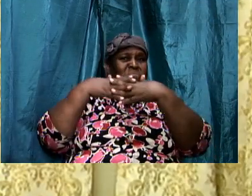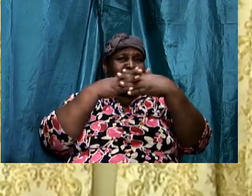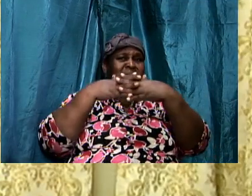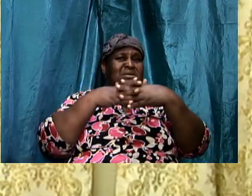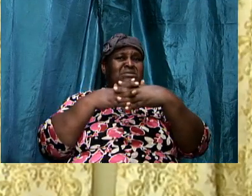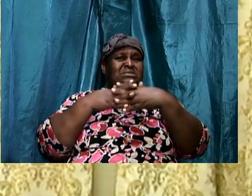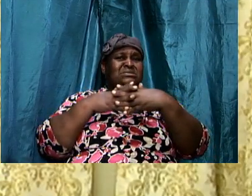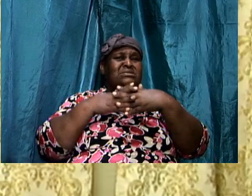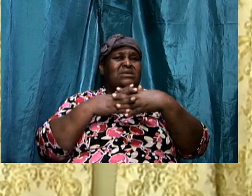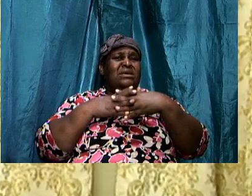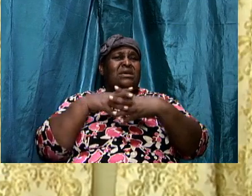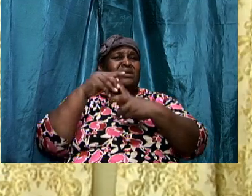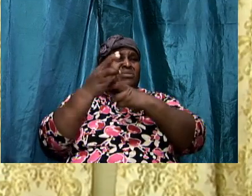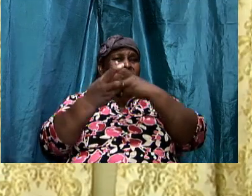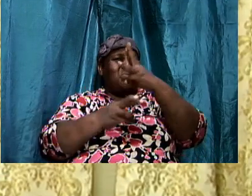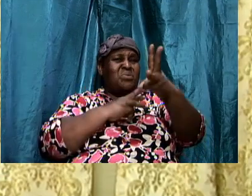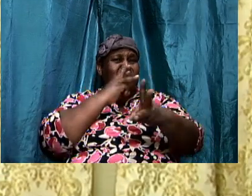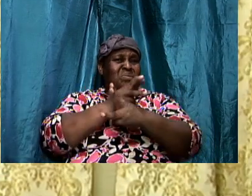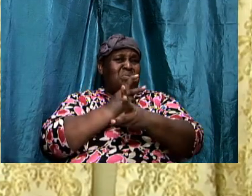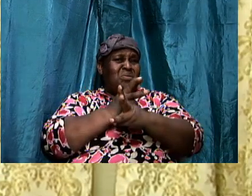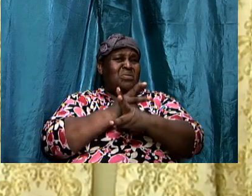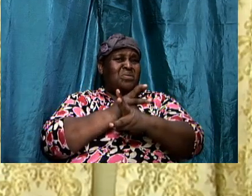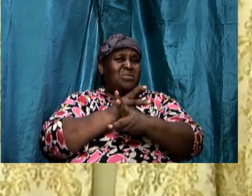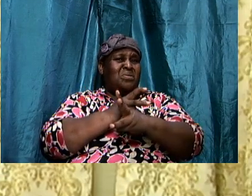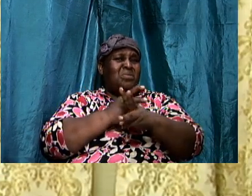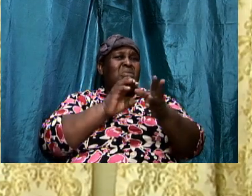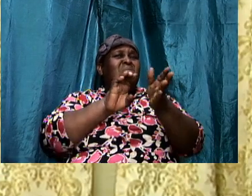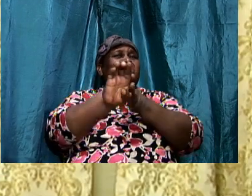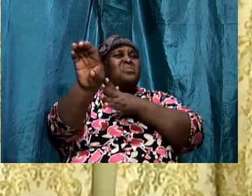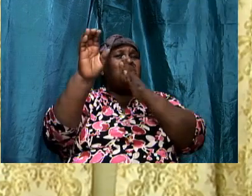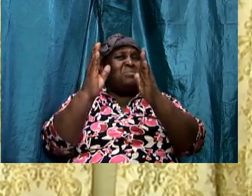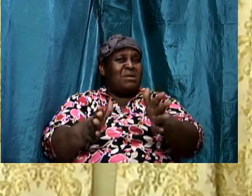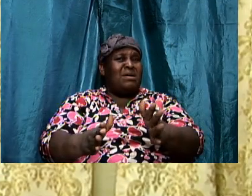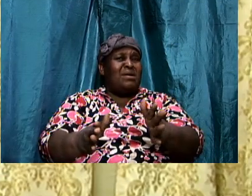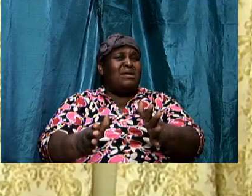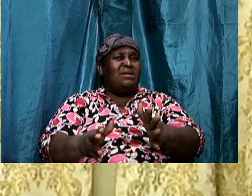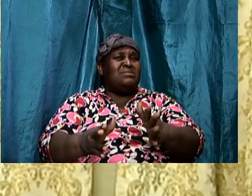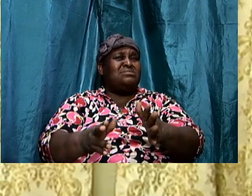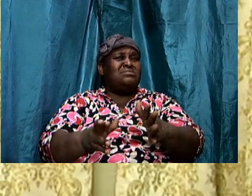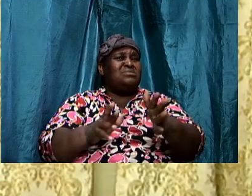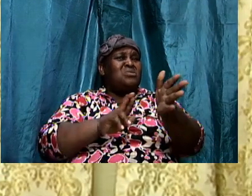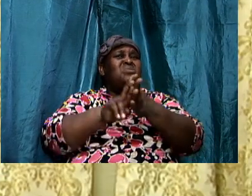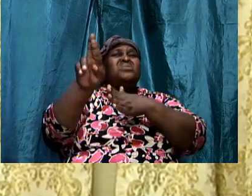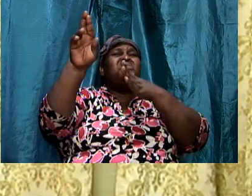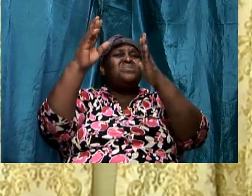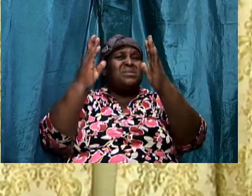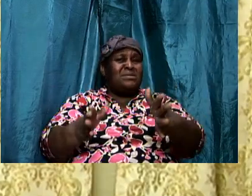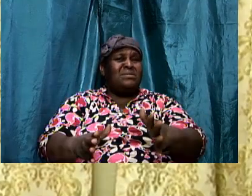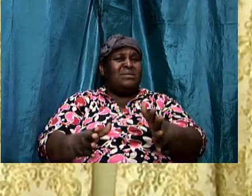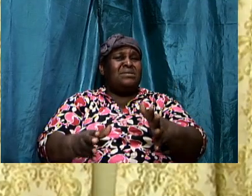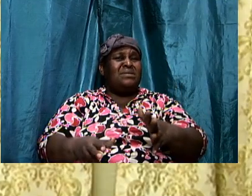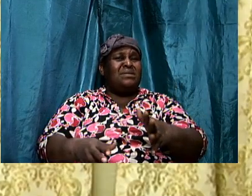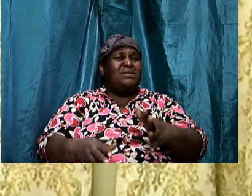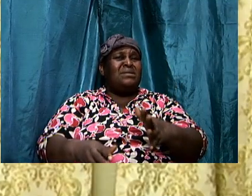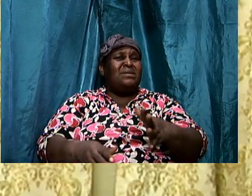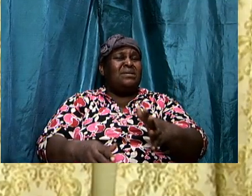in many instances criminals rioters anarchists